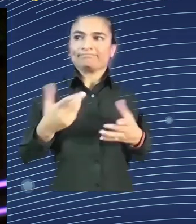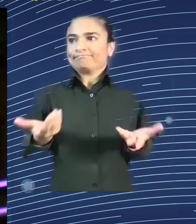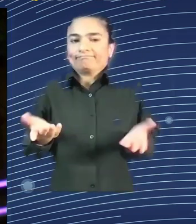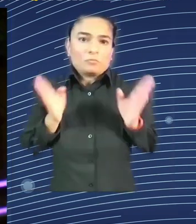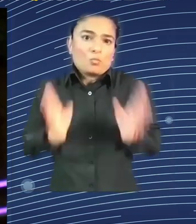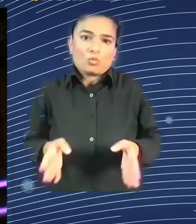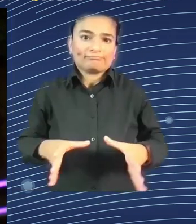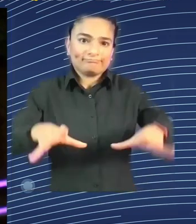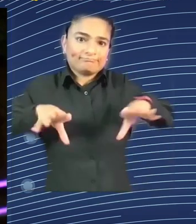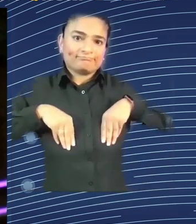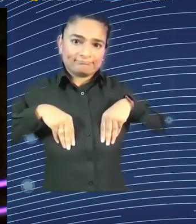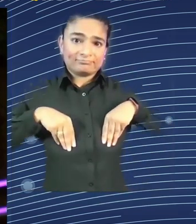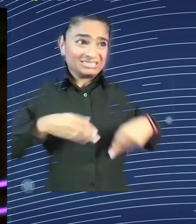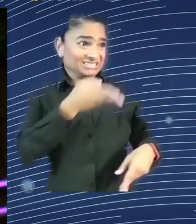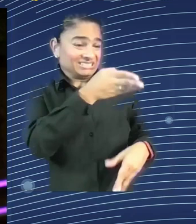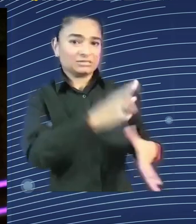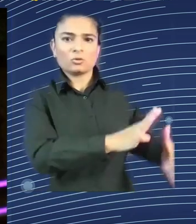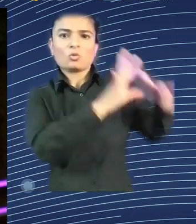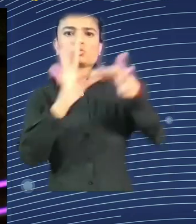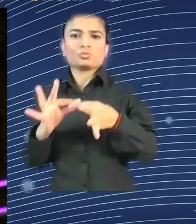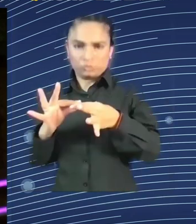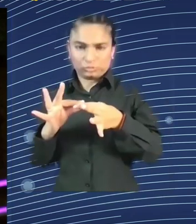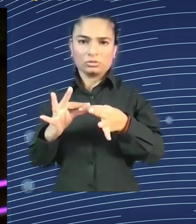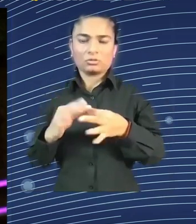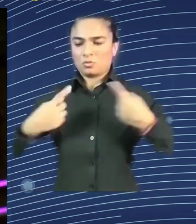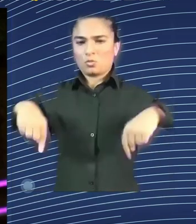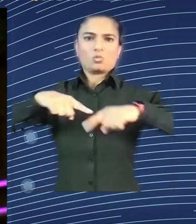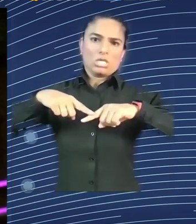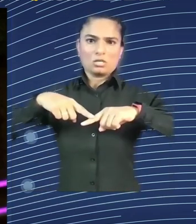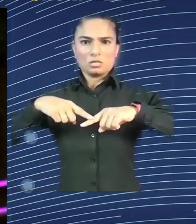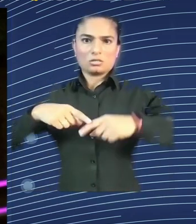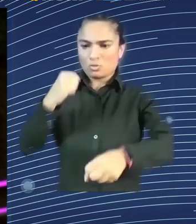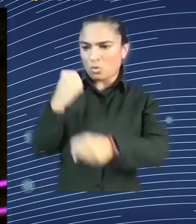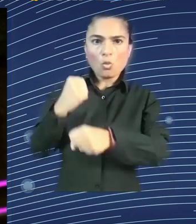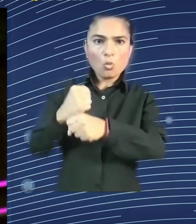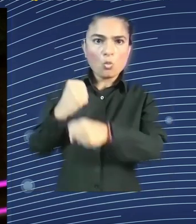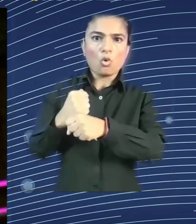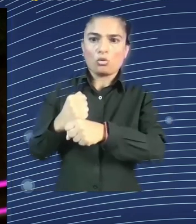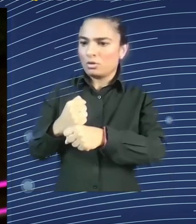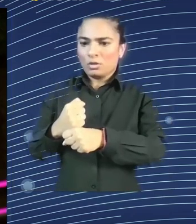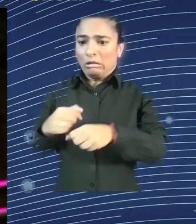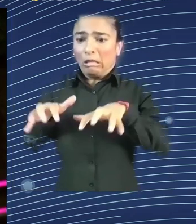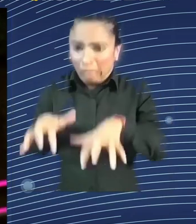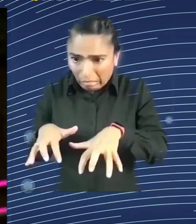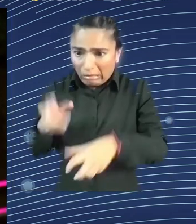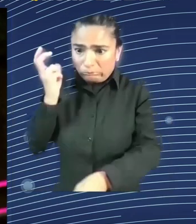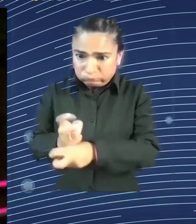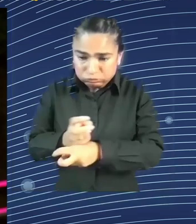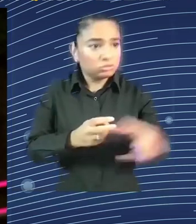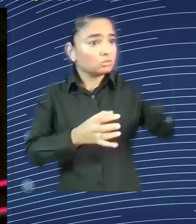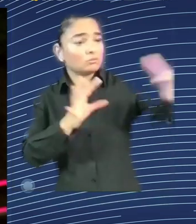make our work easier, more efficient, to get information faster.